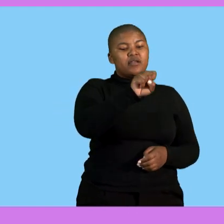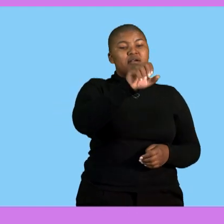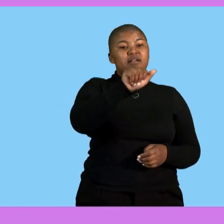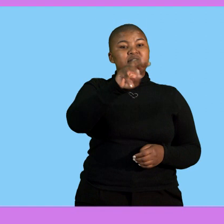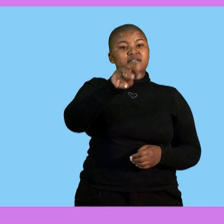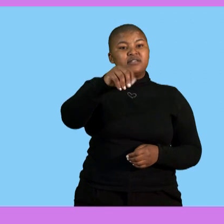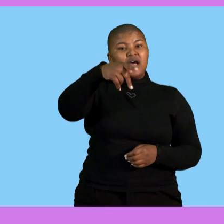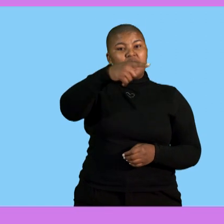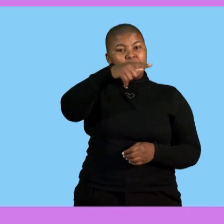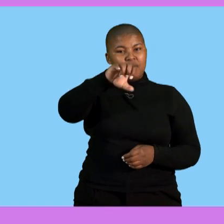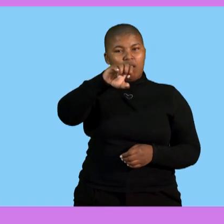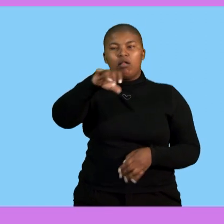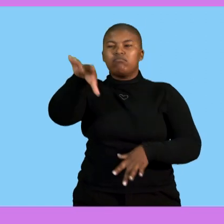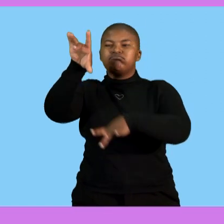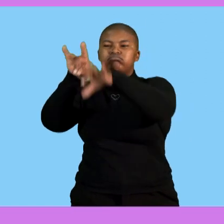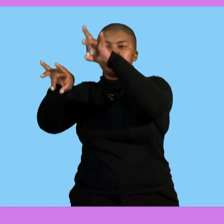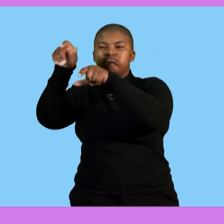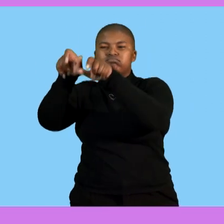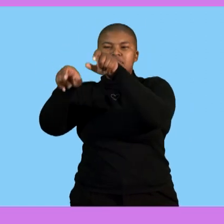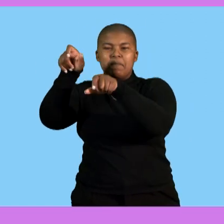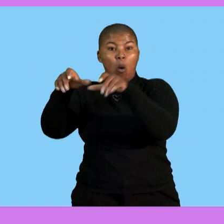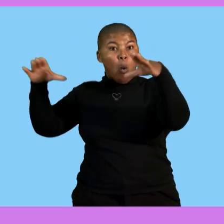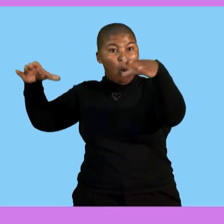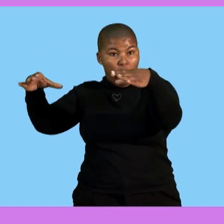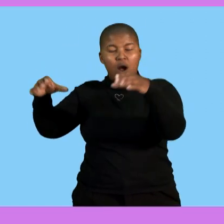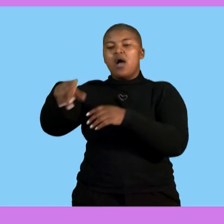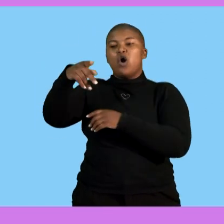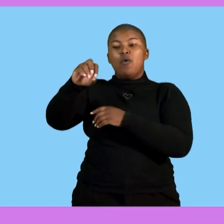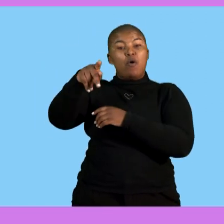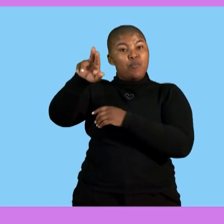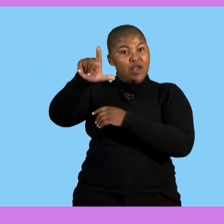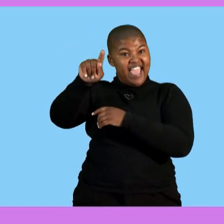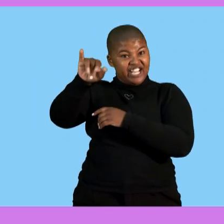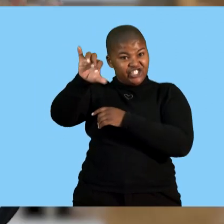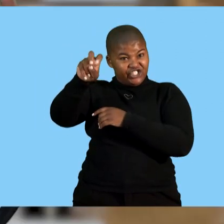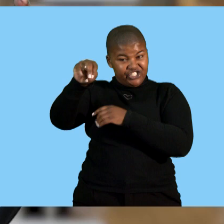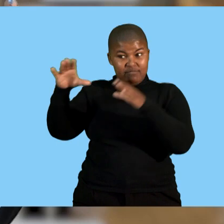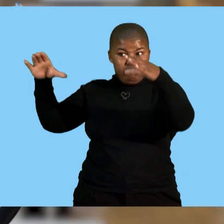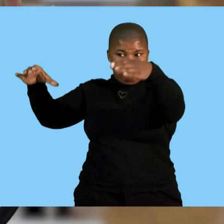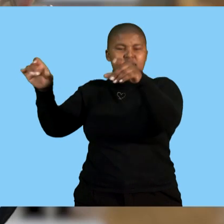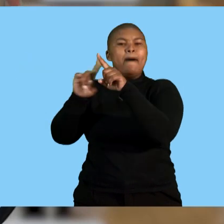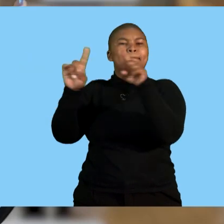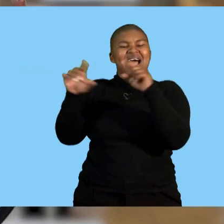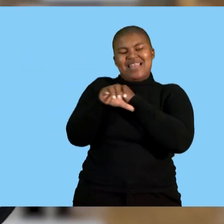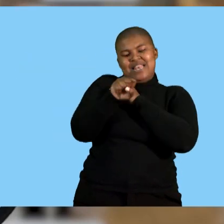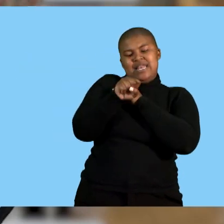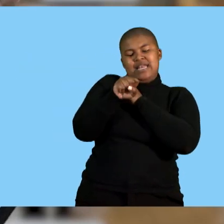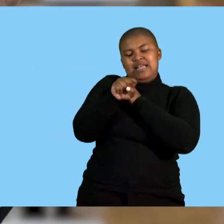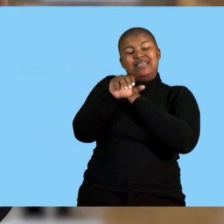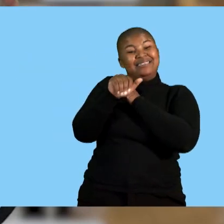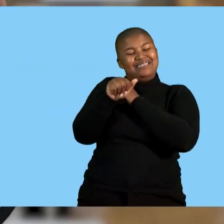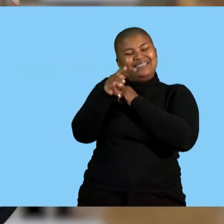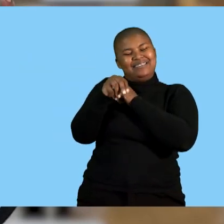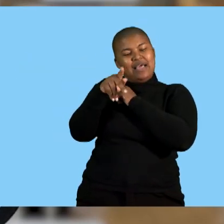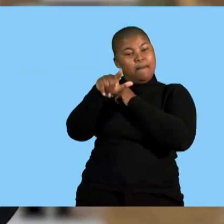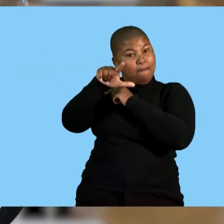selected people from a population. So a population is a group of people, a large group, whereby now from